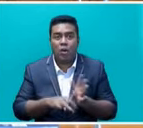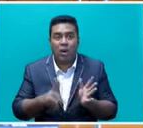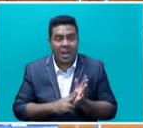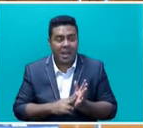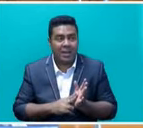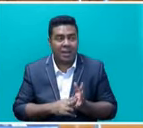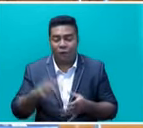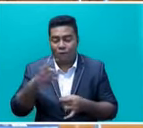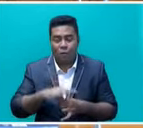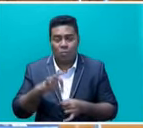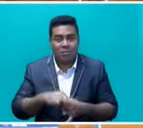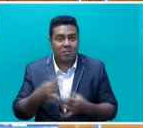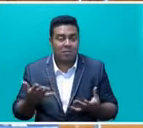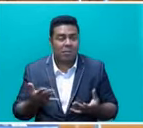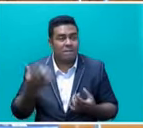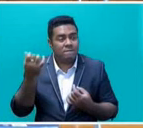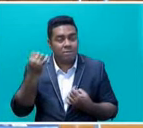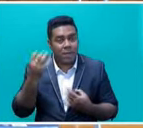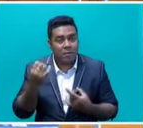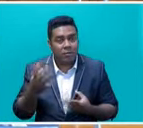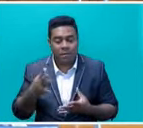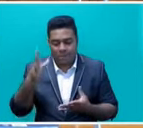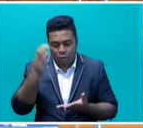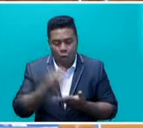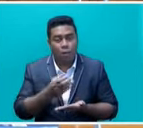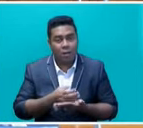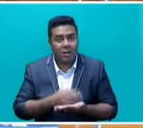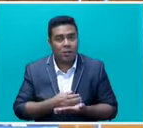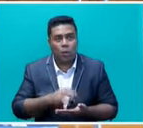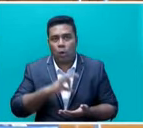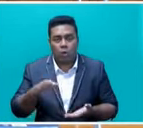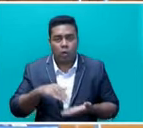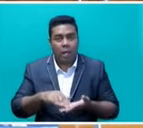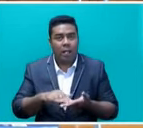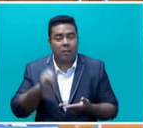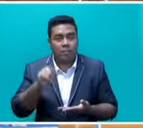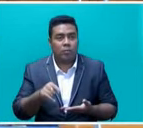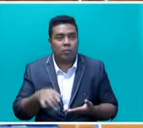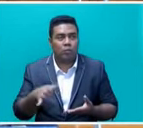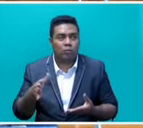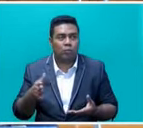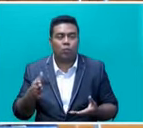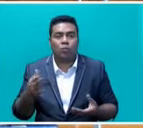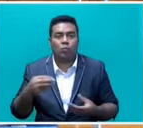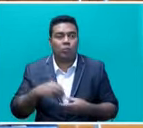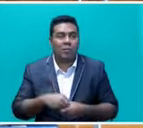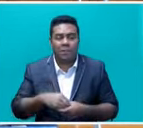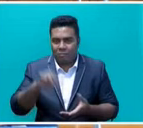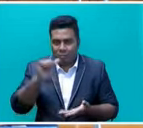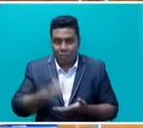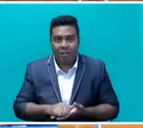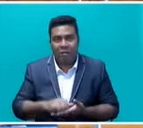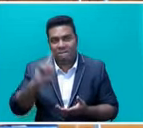voter card, whichever information is required. Please fill it out correctly. We are not going to help you to fix it up. You need to get it right. You've already